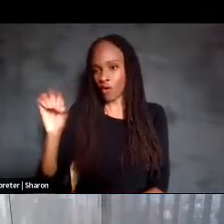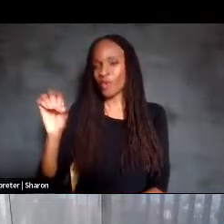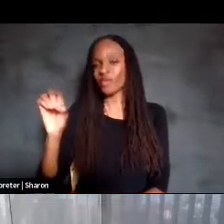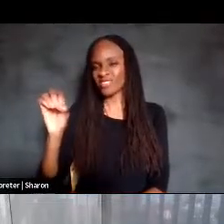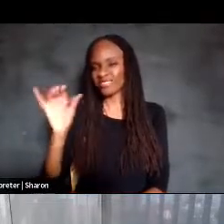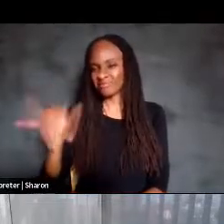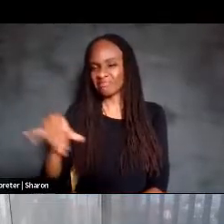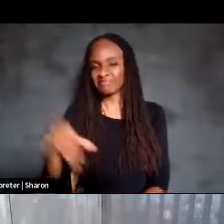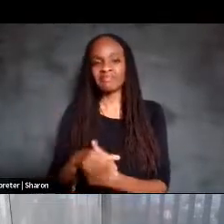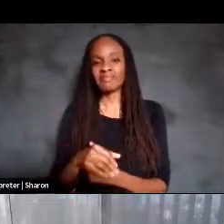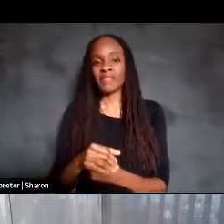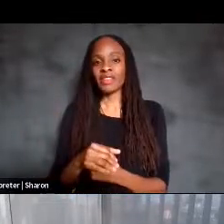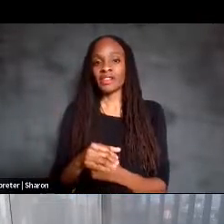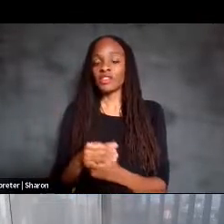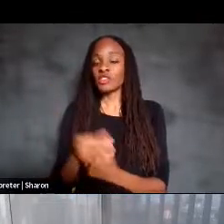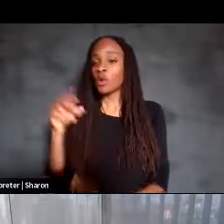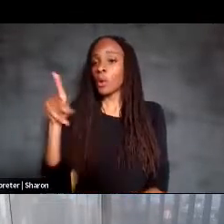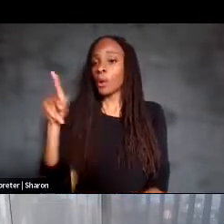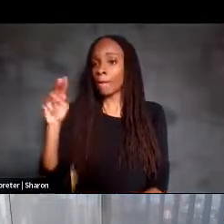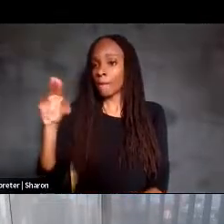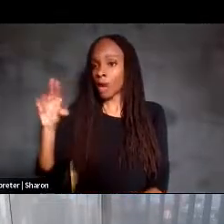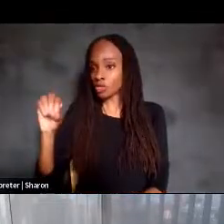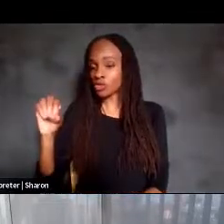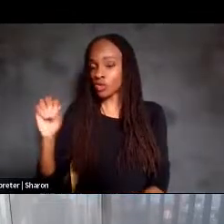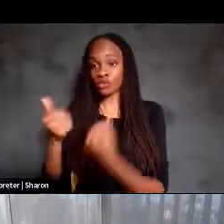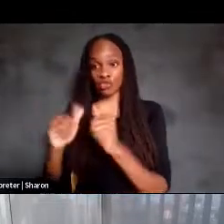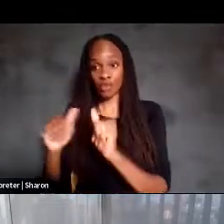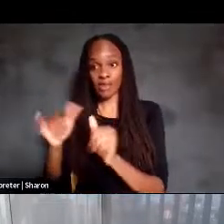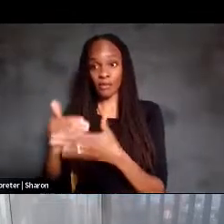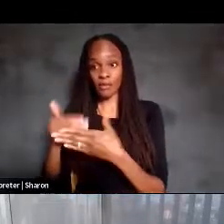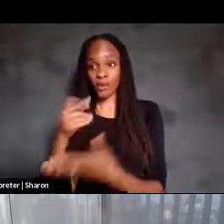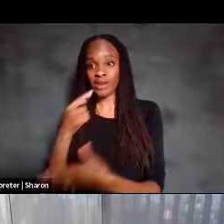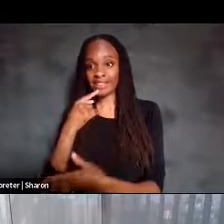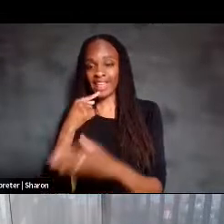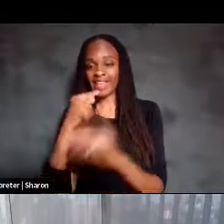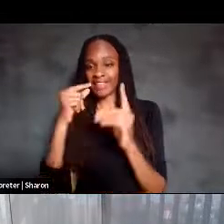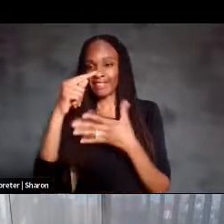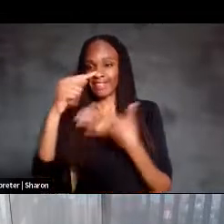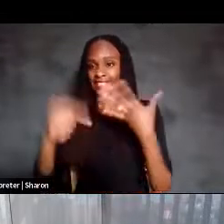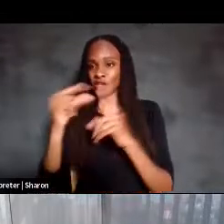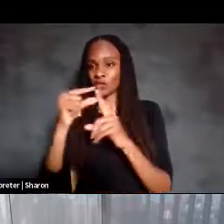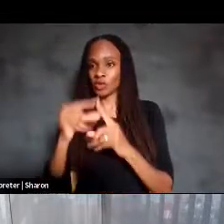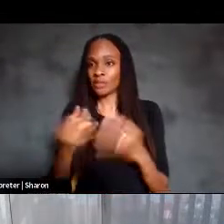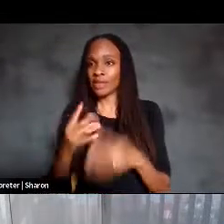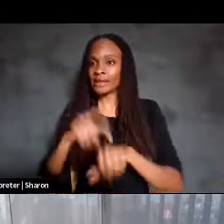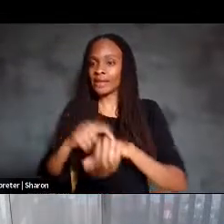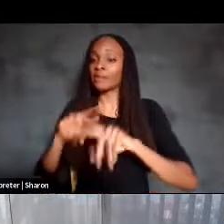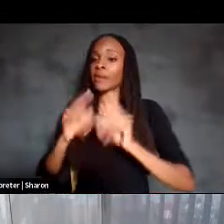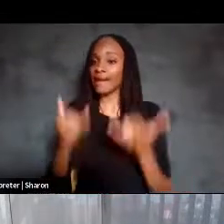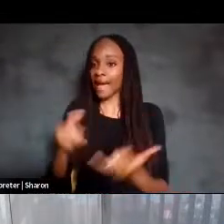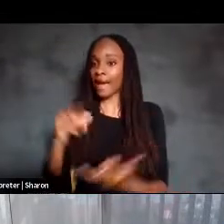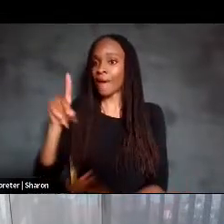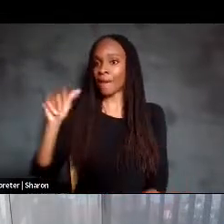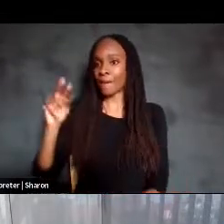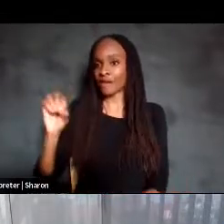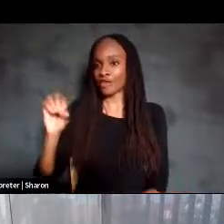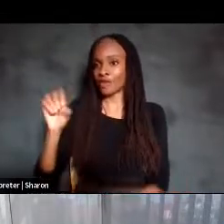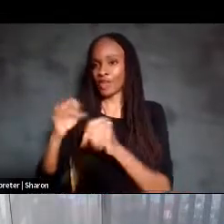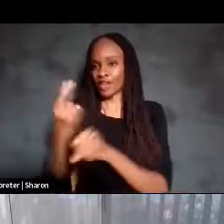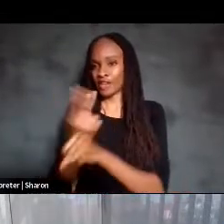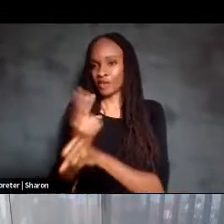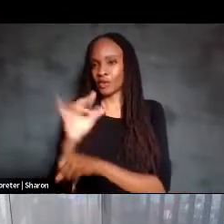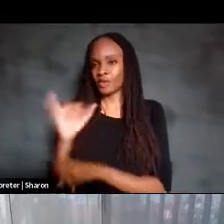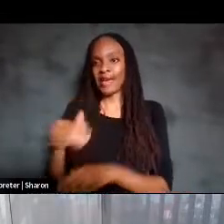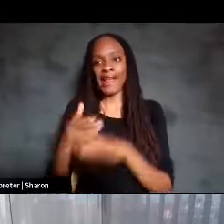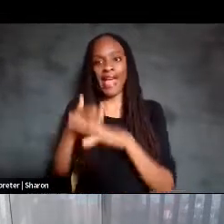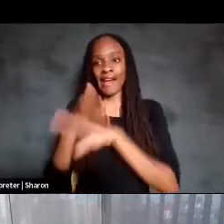Pancho tried just like before to say these words many times. And then now he's able to use it after, you know, a lot